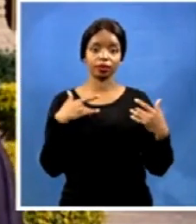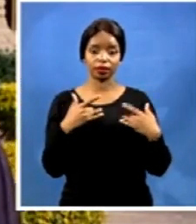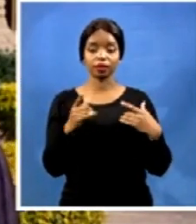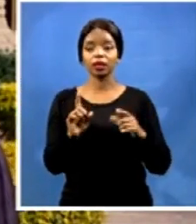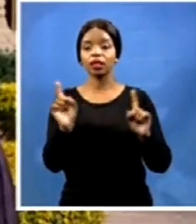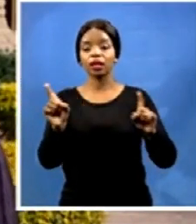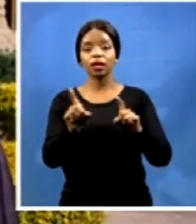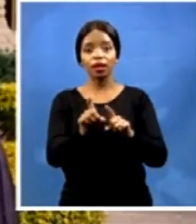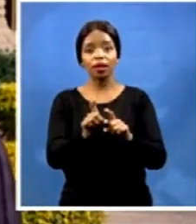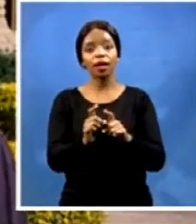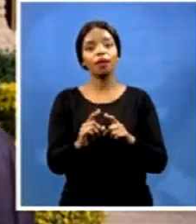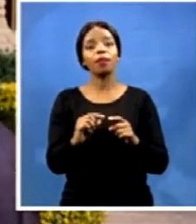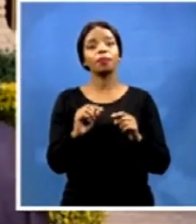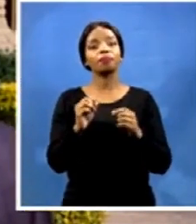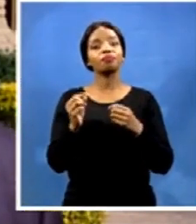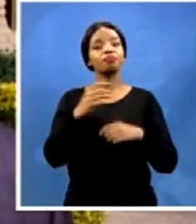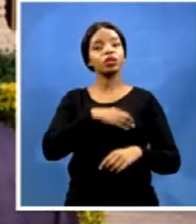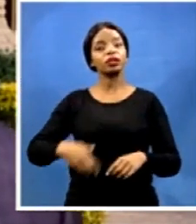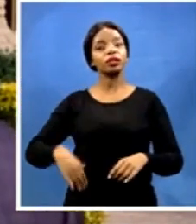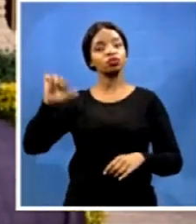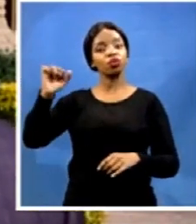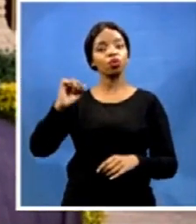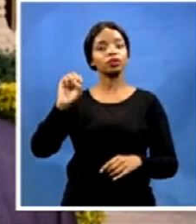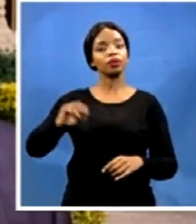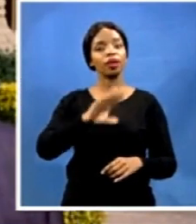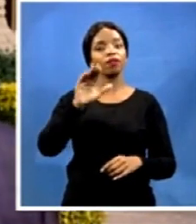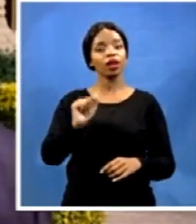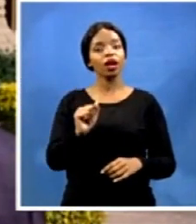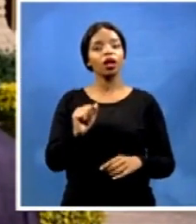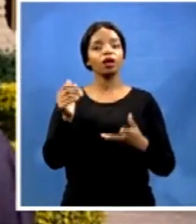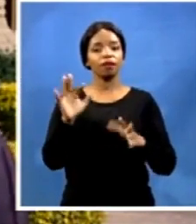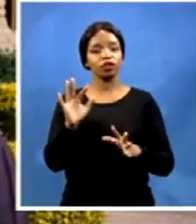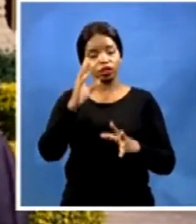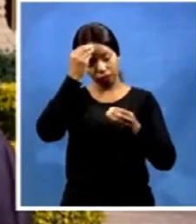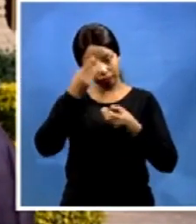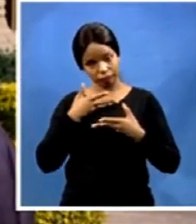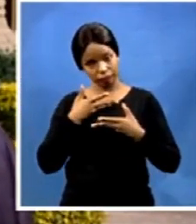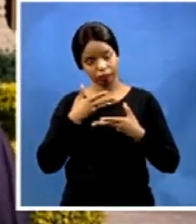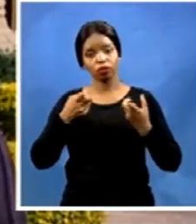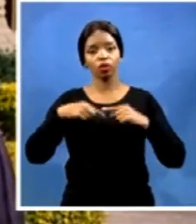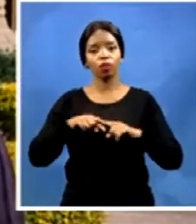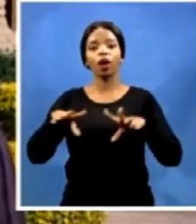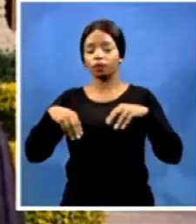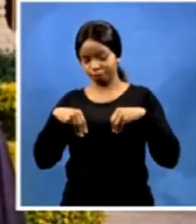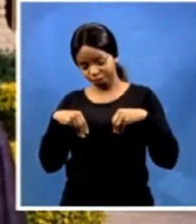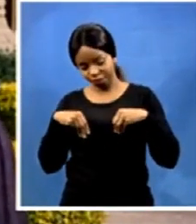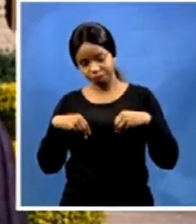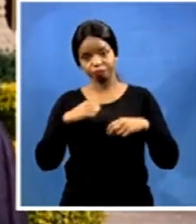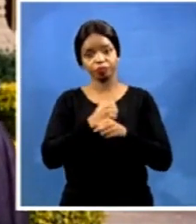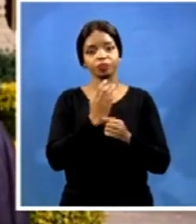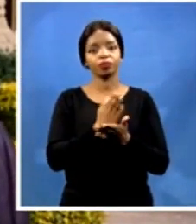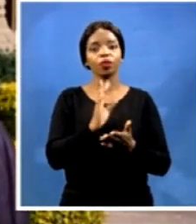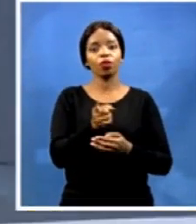of South Africa. And it was well received that I would like to assure us that it was well received and will comply